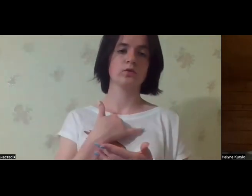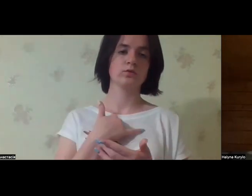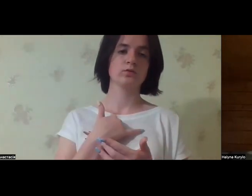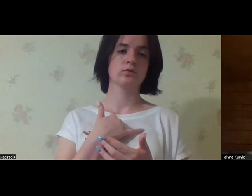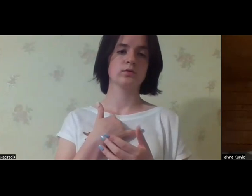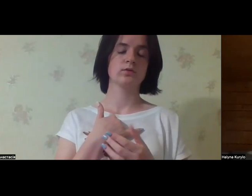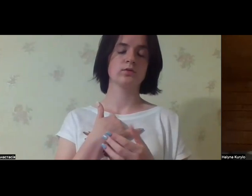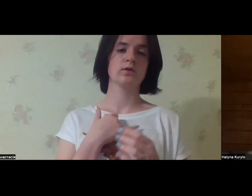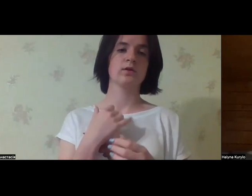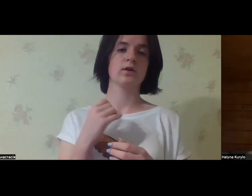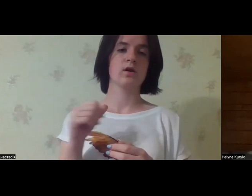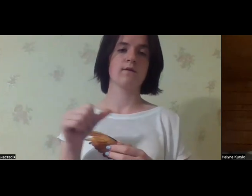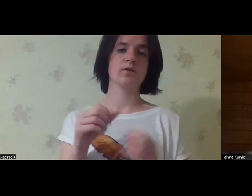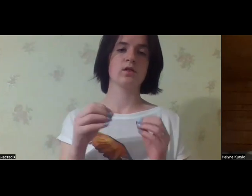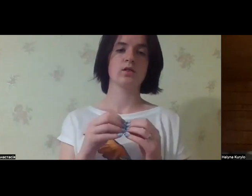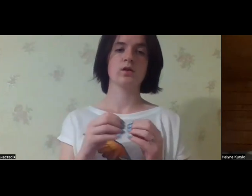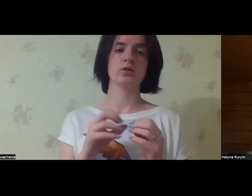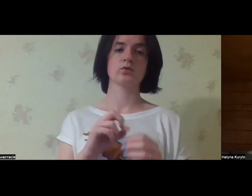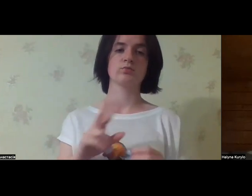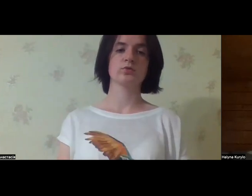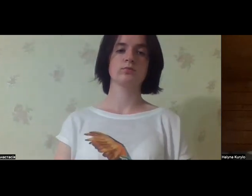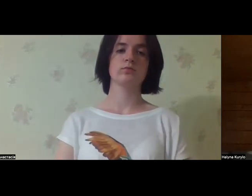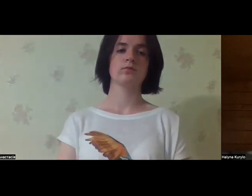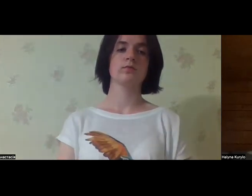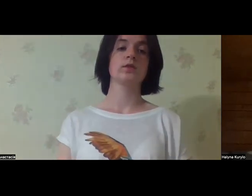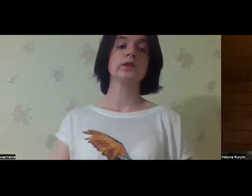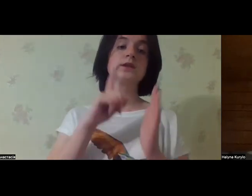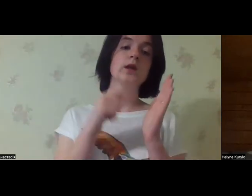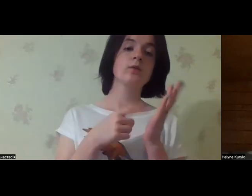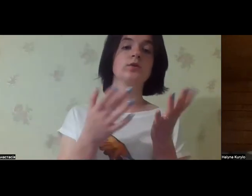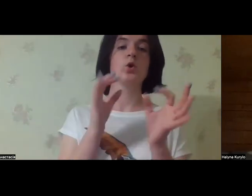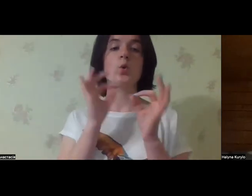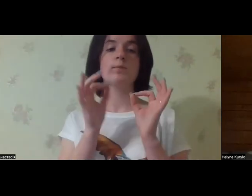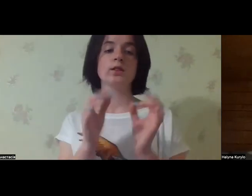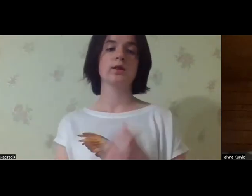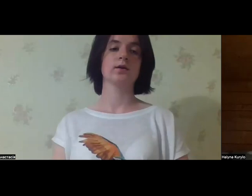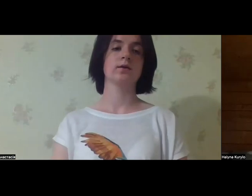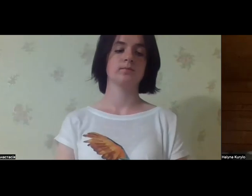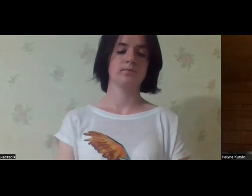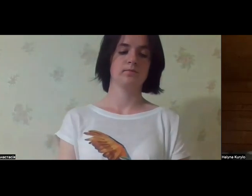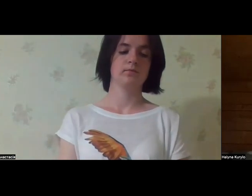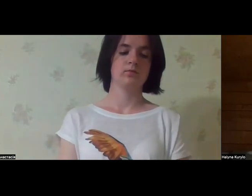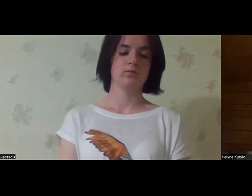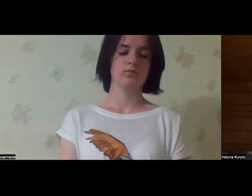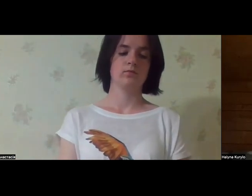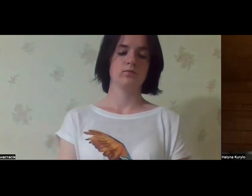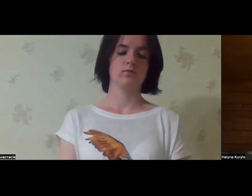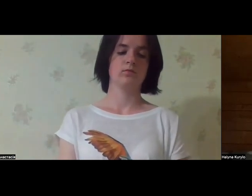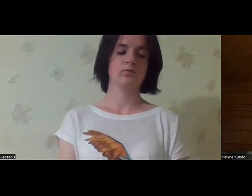Are there any other questions, we still have some 10 minutes? Any comments, any questions?